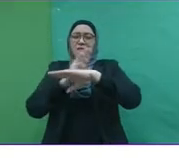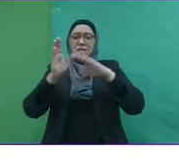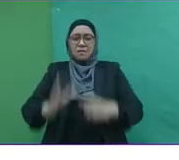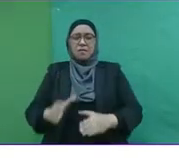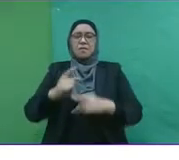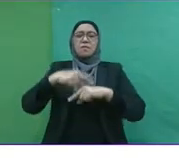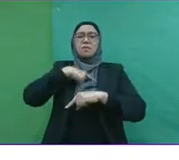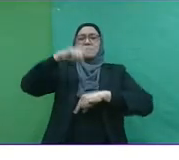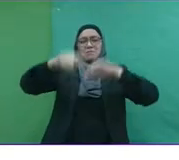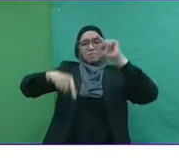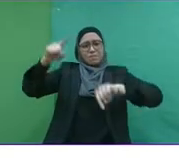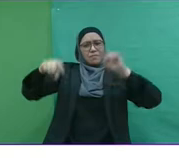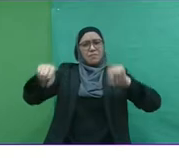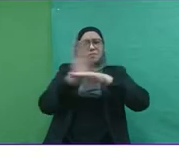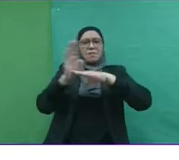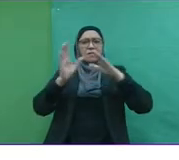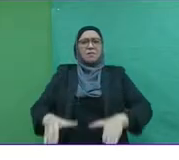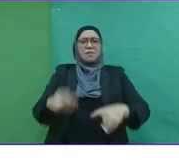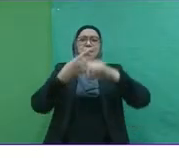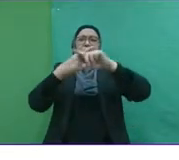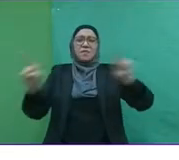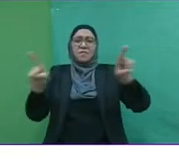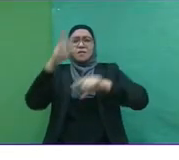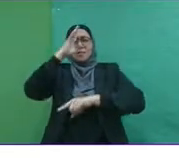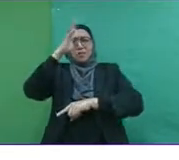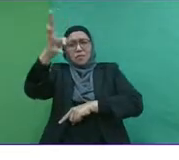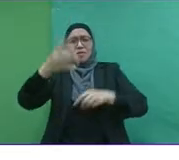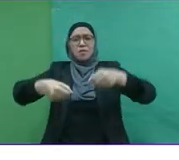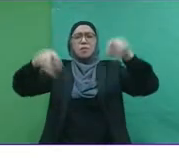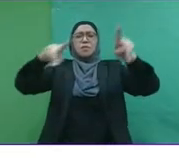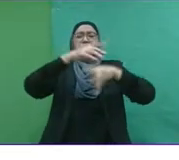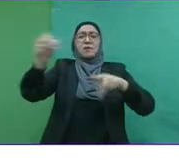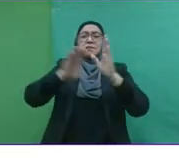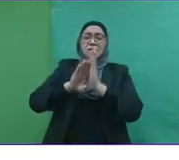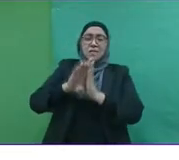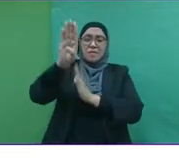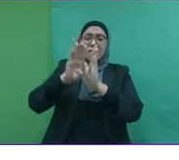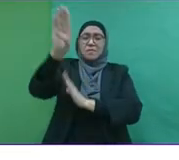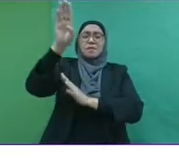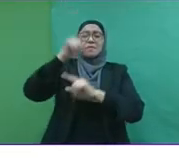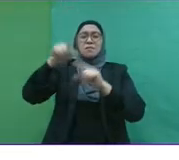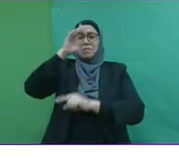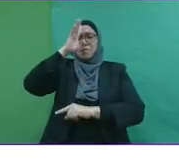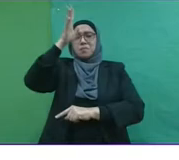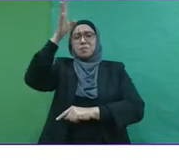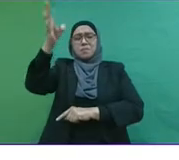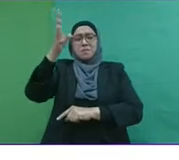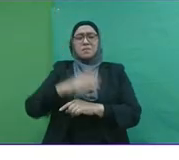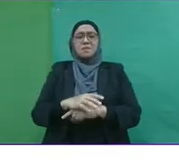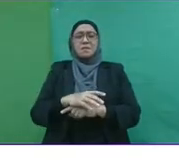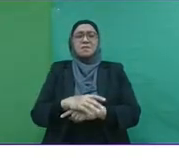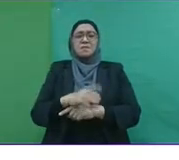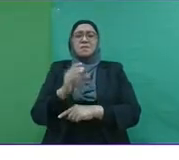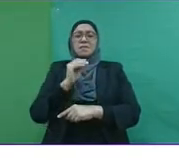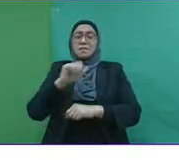of entrepreneurs make a difference by creating opportunities and by developing innovation.